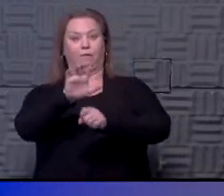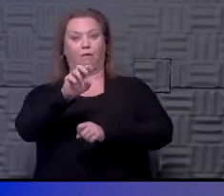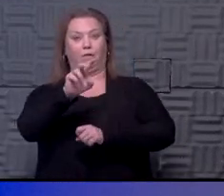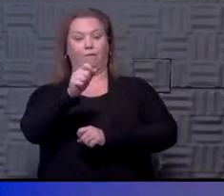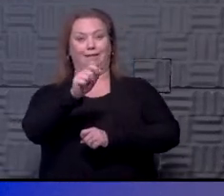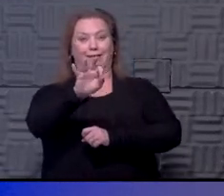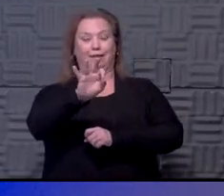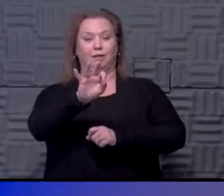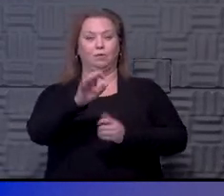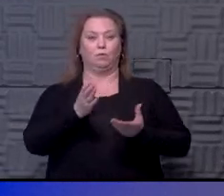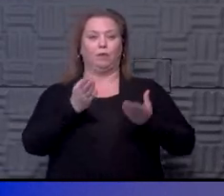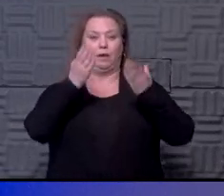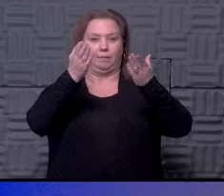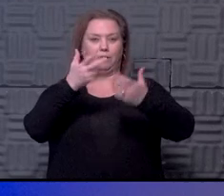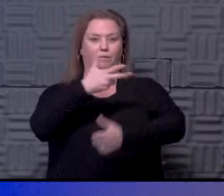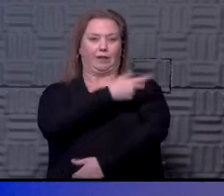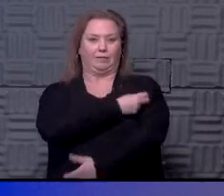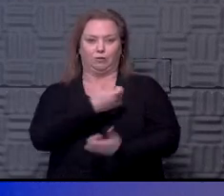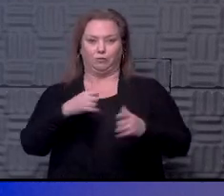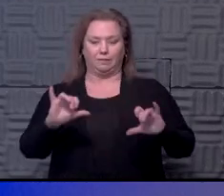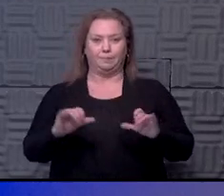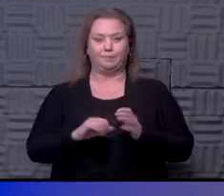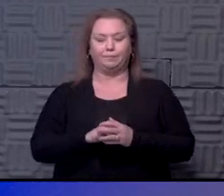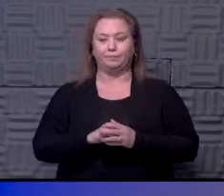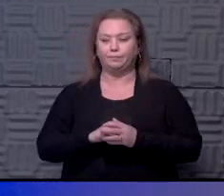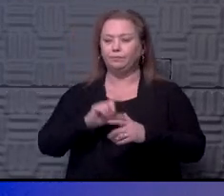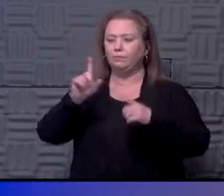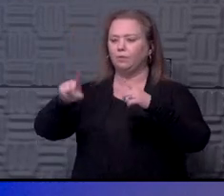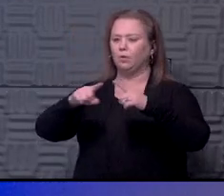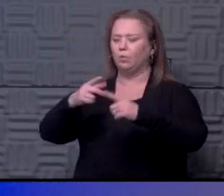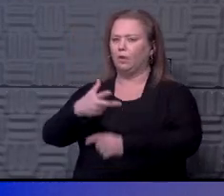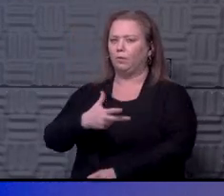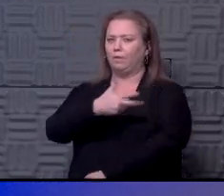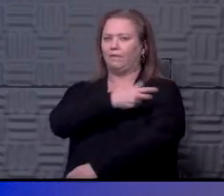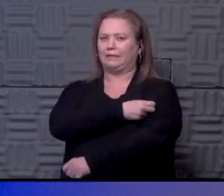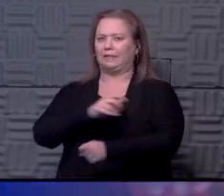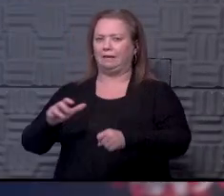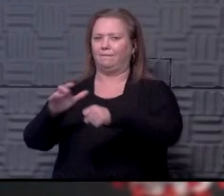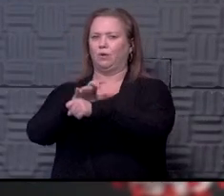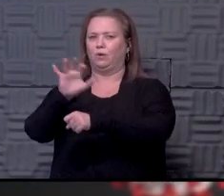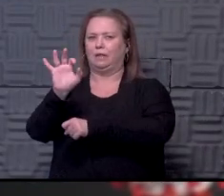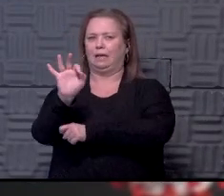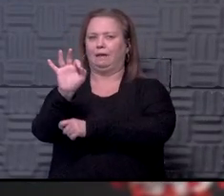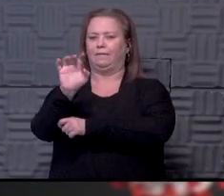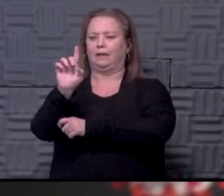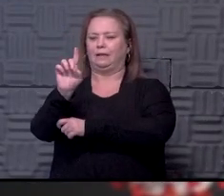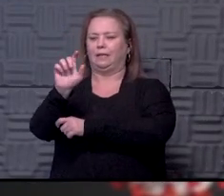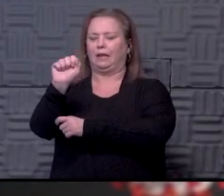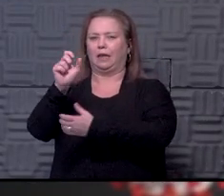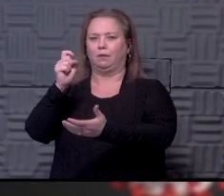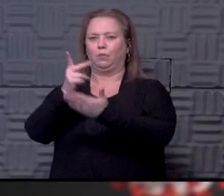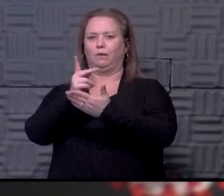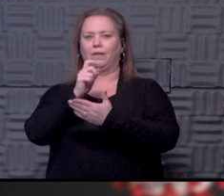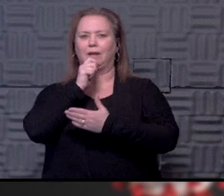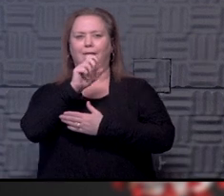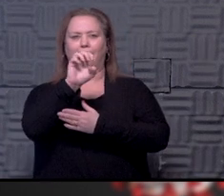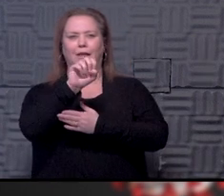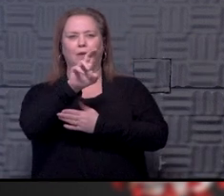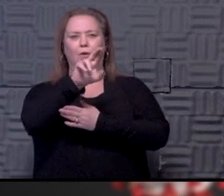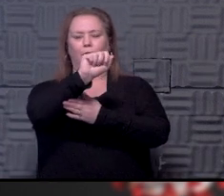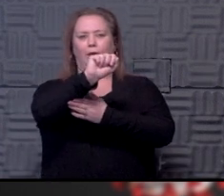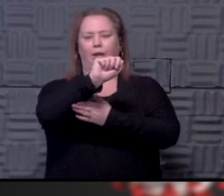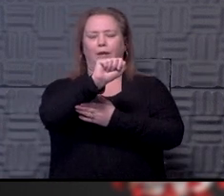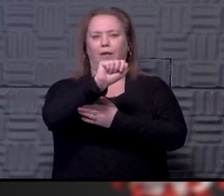we do recommend that you still go get your vaccination. When will the vaccine receive full FDA approval instead of emergency use